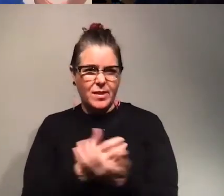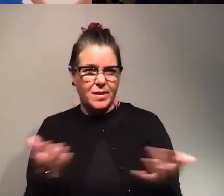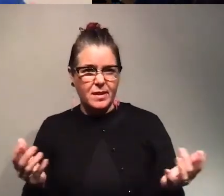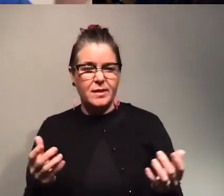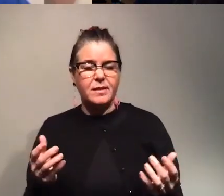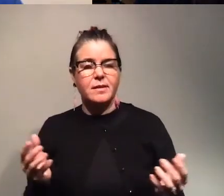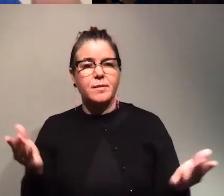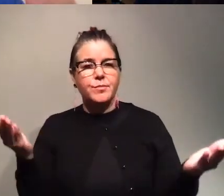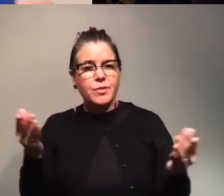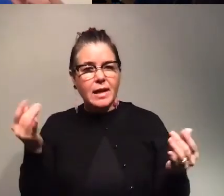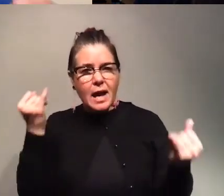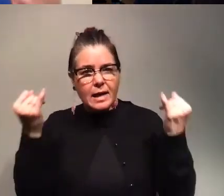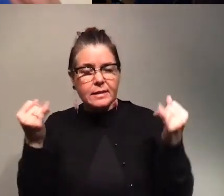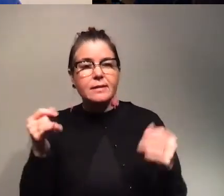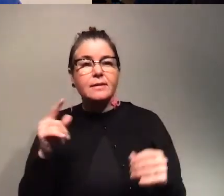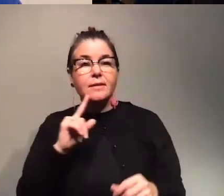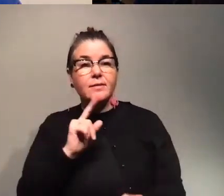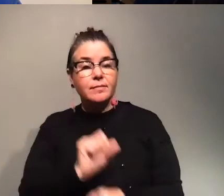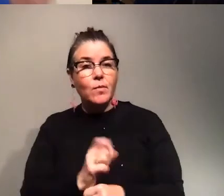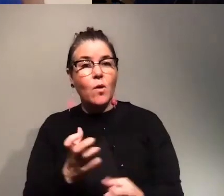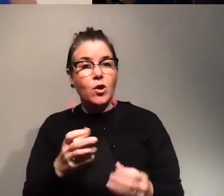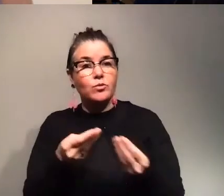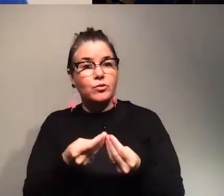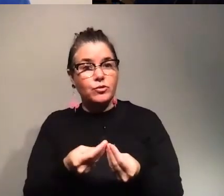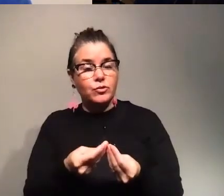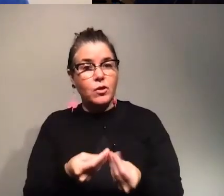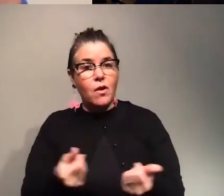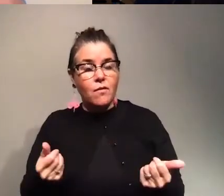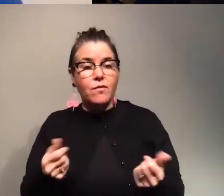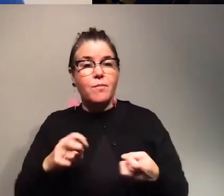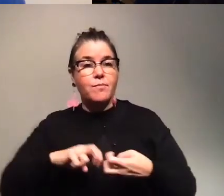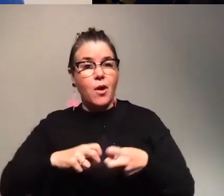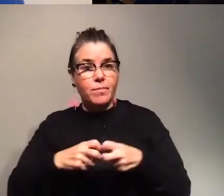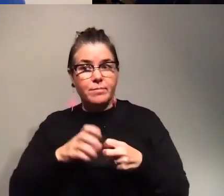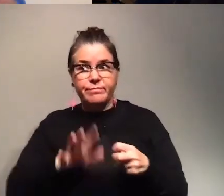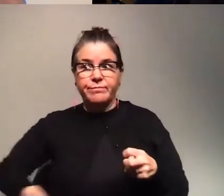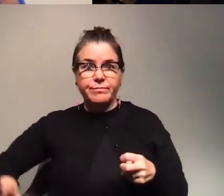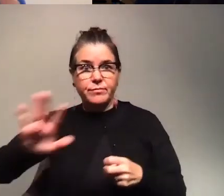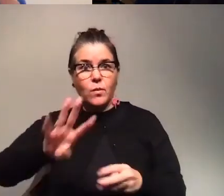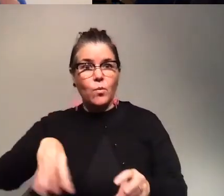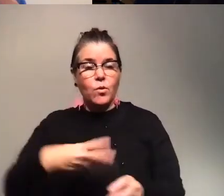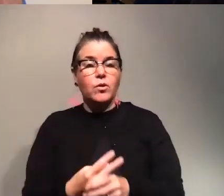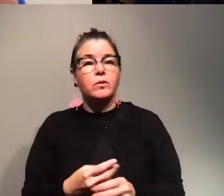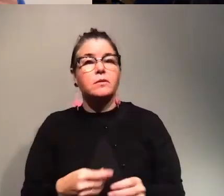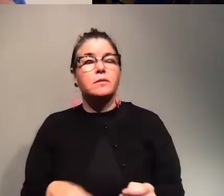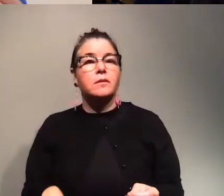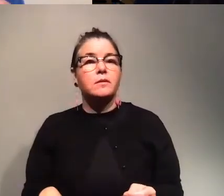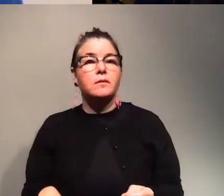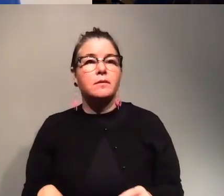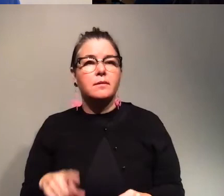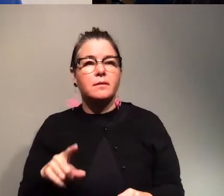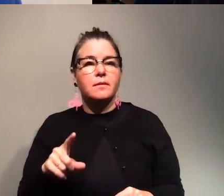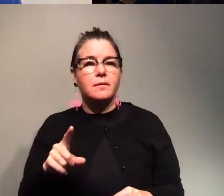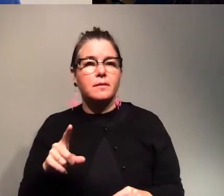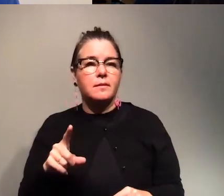ideas like if we really want to solve the problems in the world we need to we cannot spare